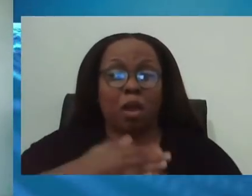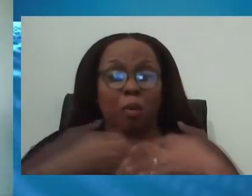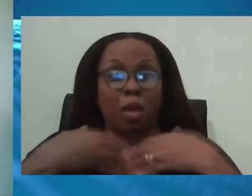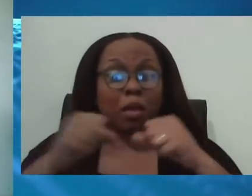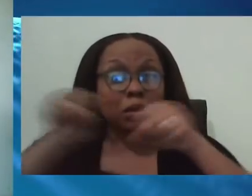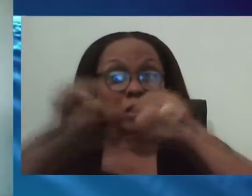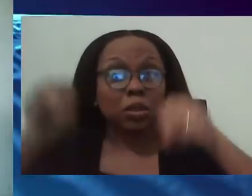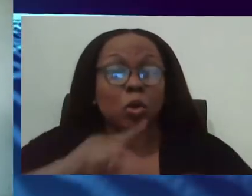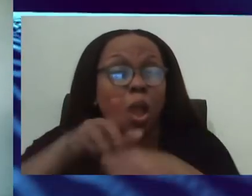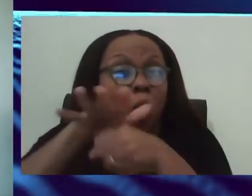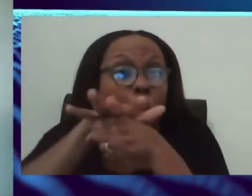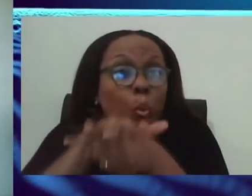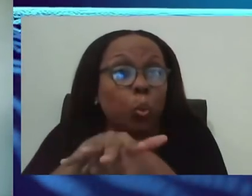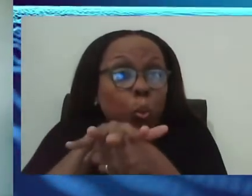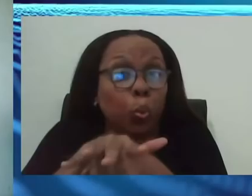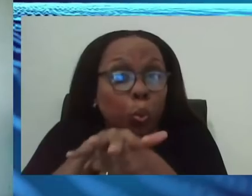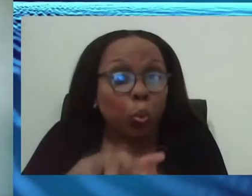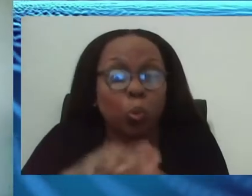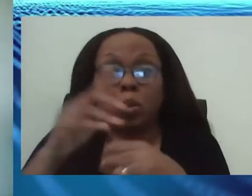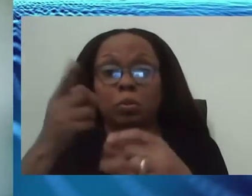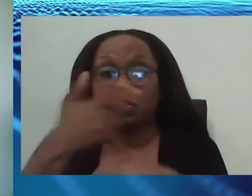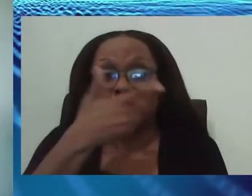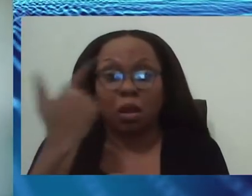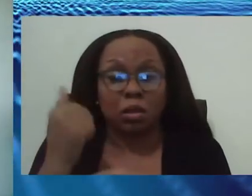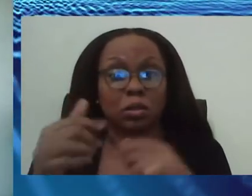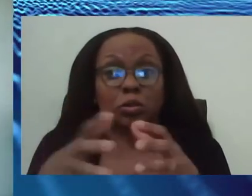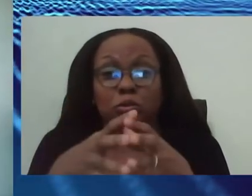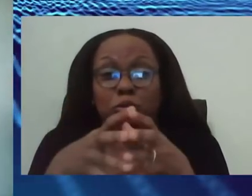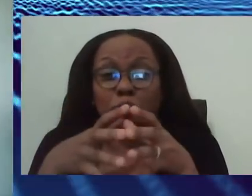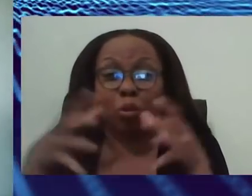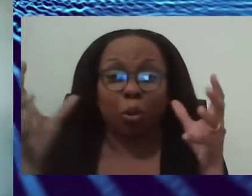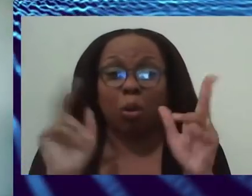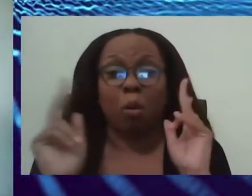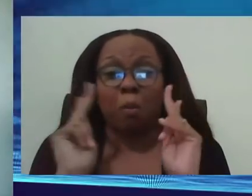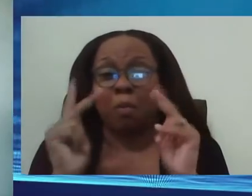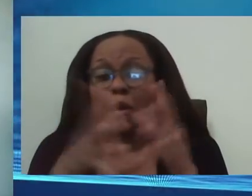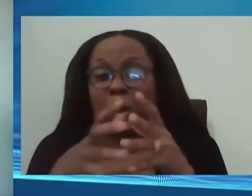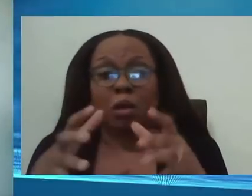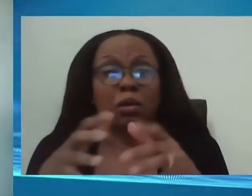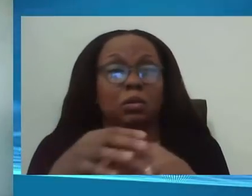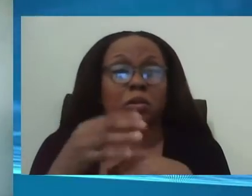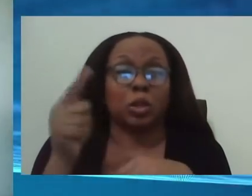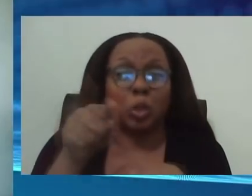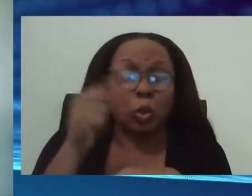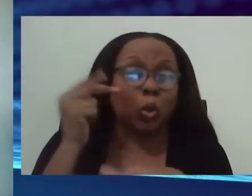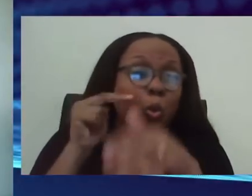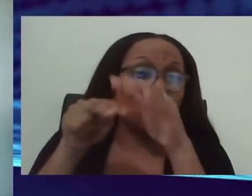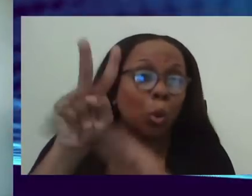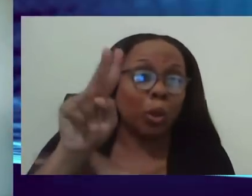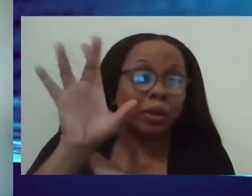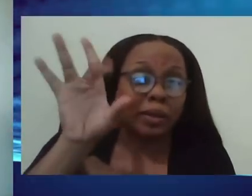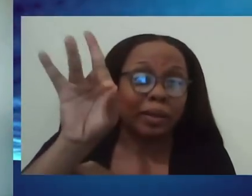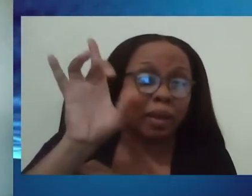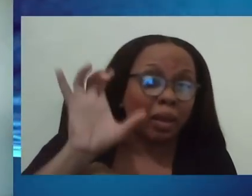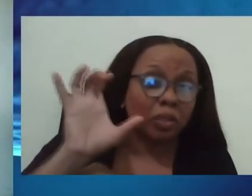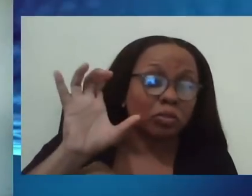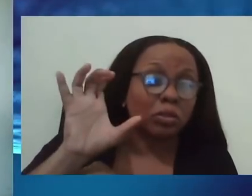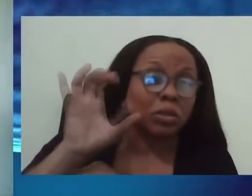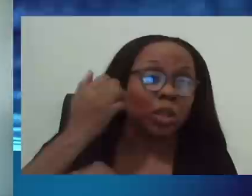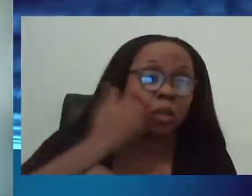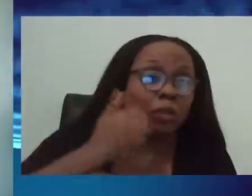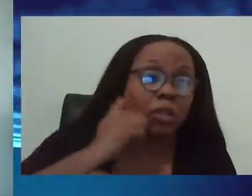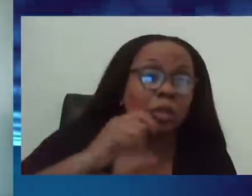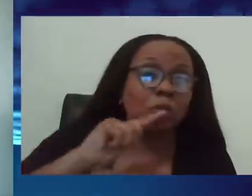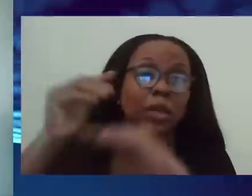the, the numbers that you are, you are now putting here, uh, to us. 800 is, is, is, is, quite high, uh, as a daily rate.